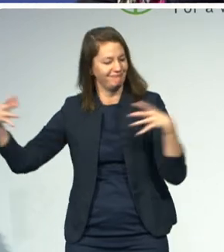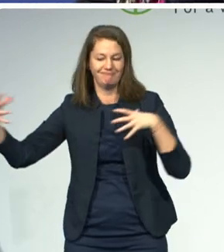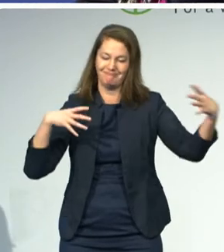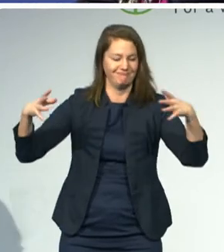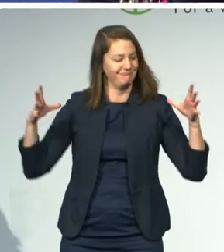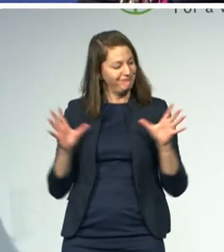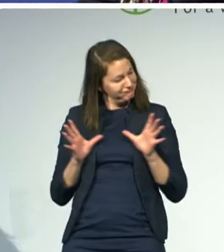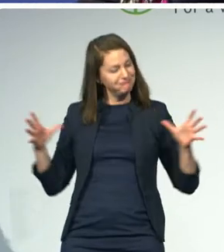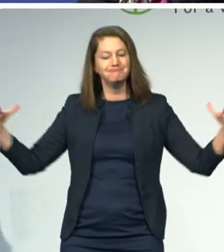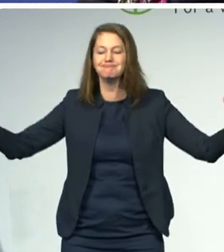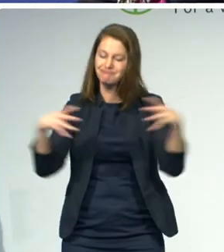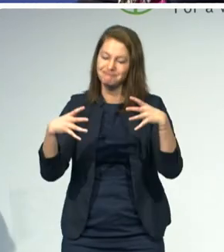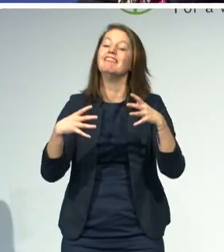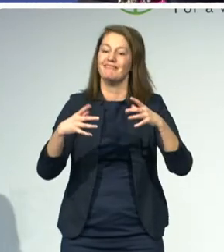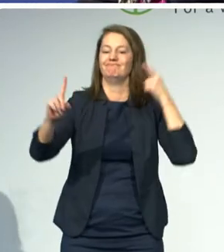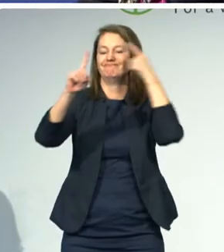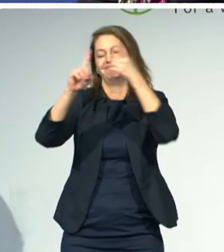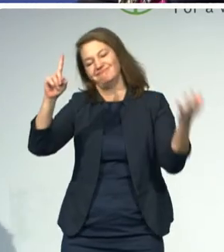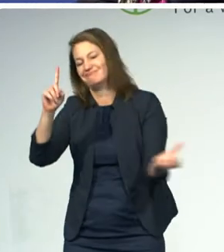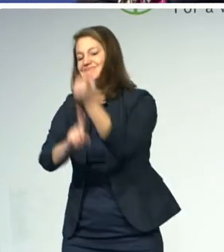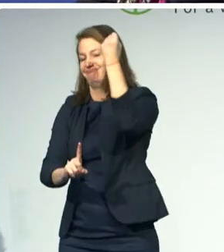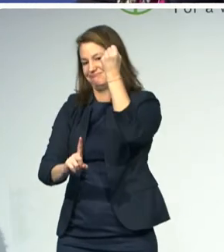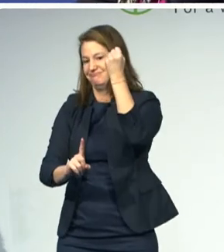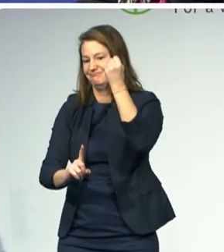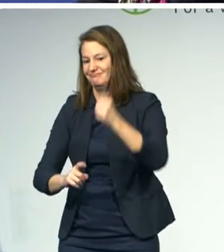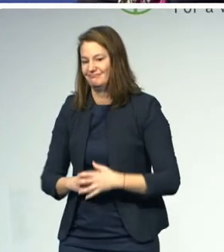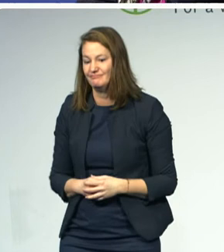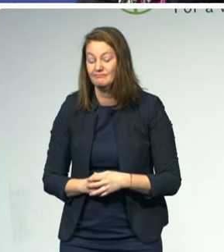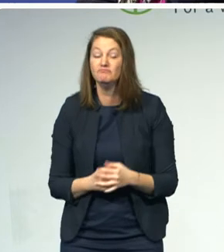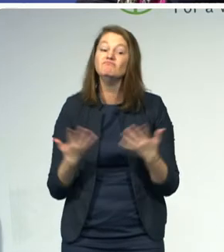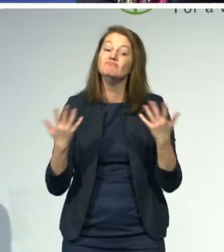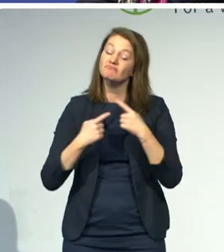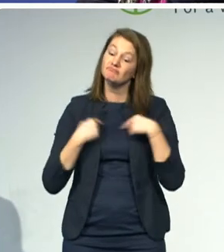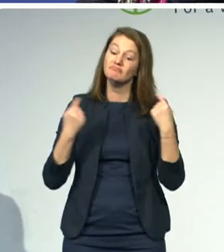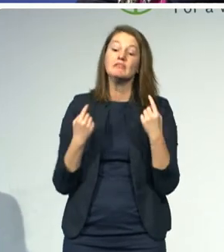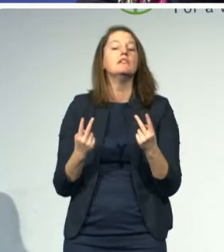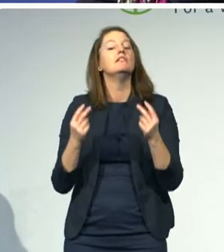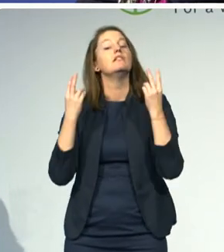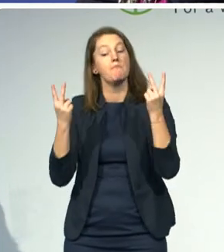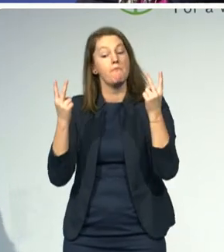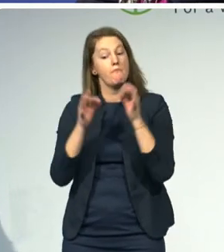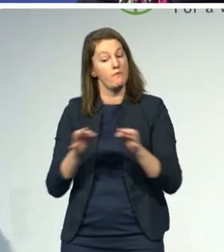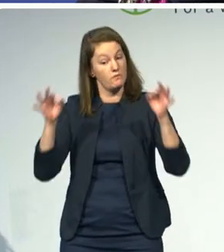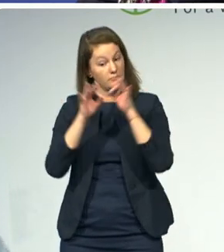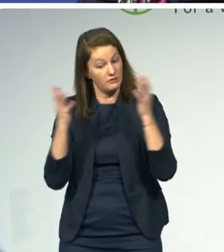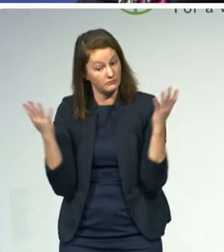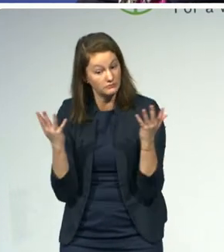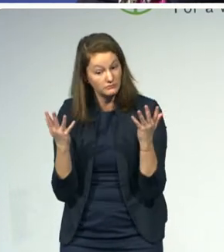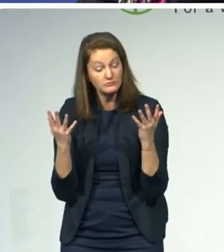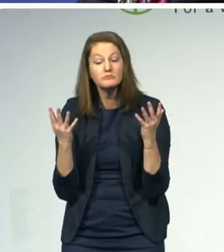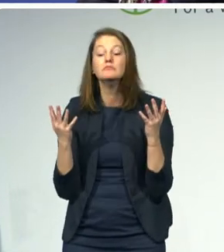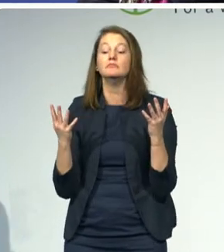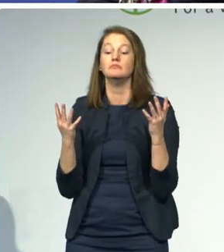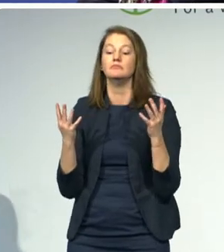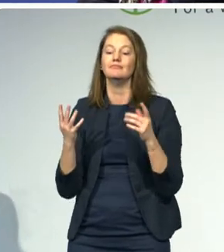It is time for us to collaborate more on our efforts, to coordinate our voices and our visions